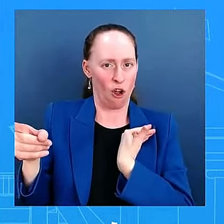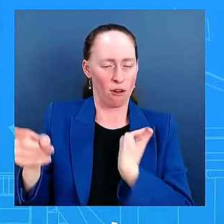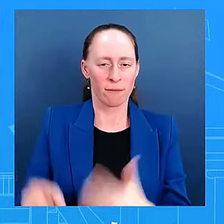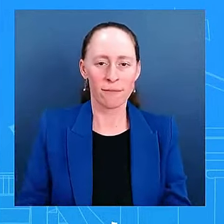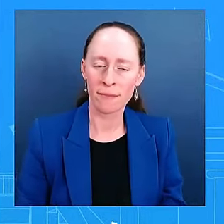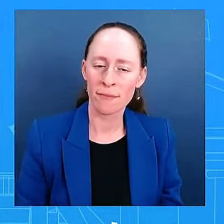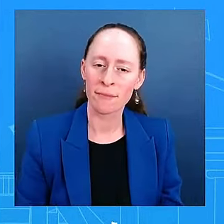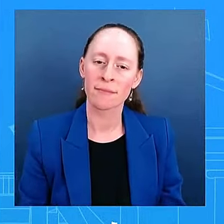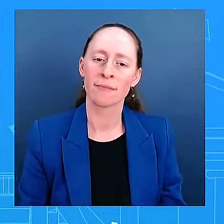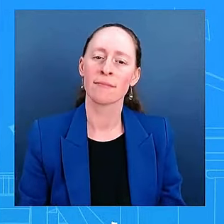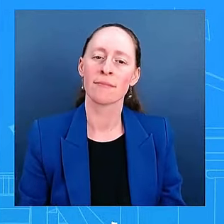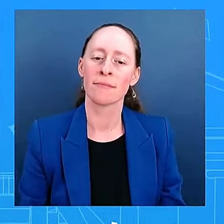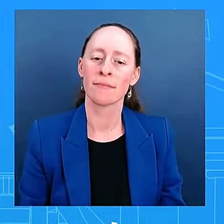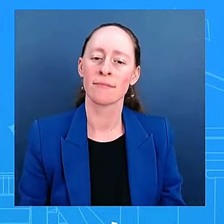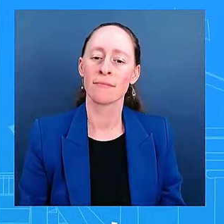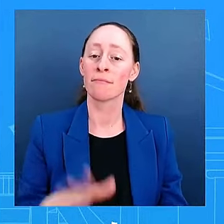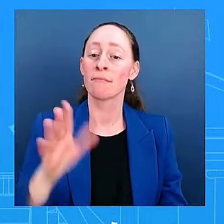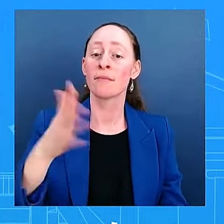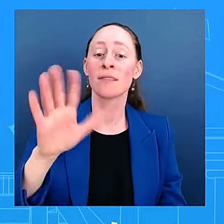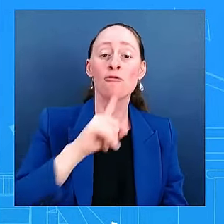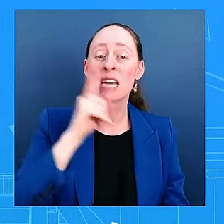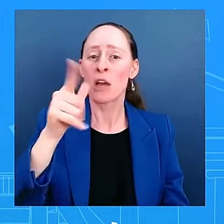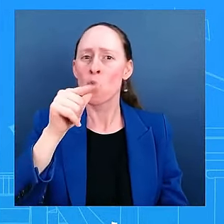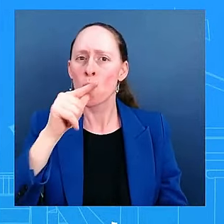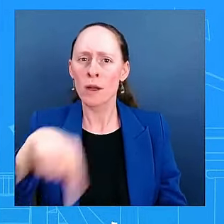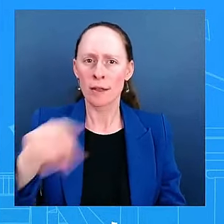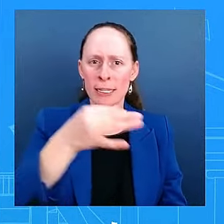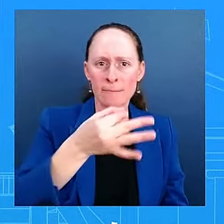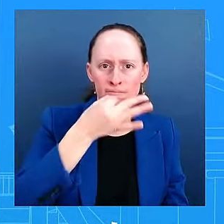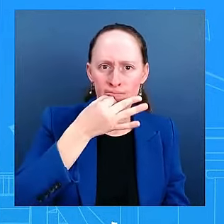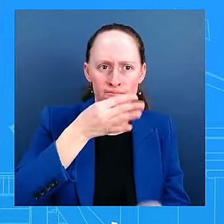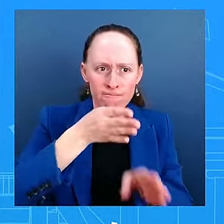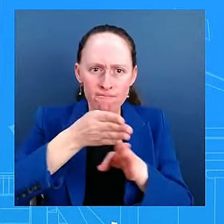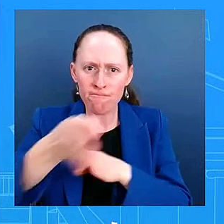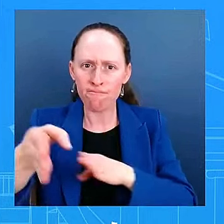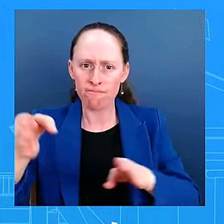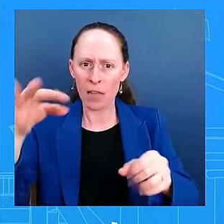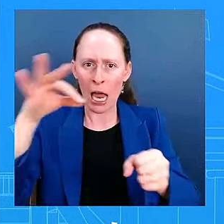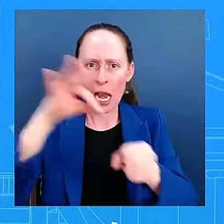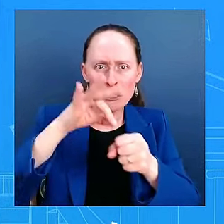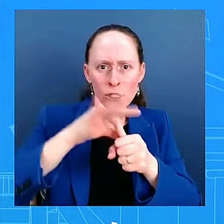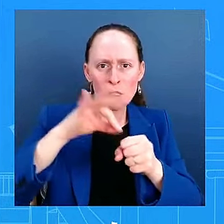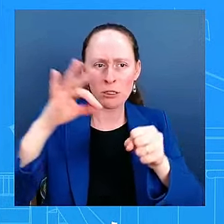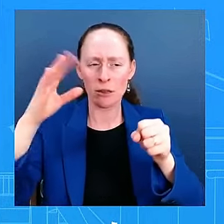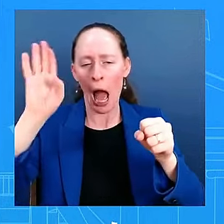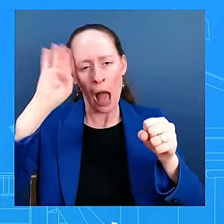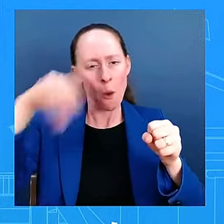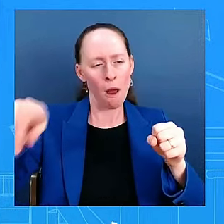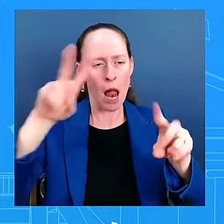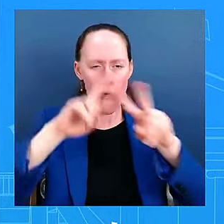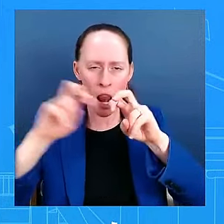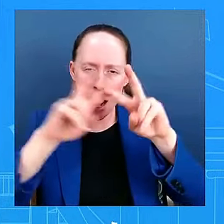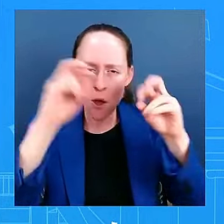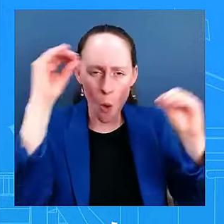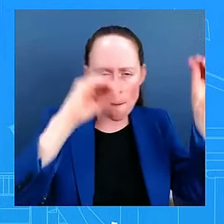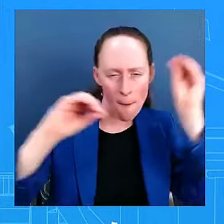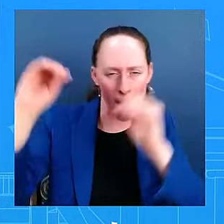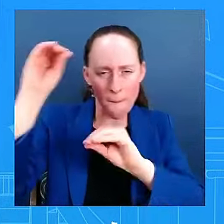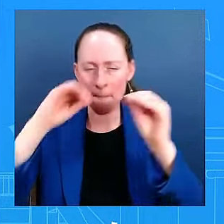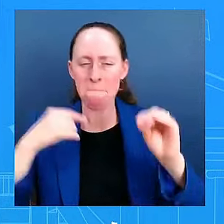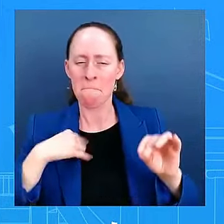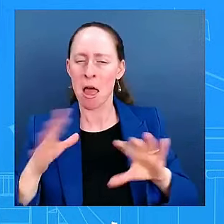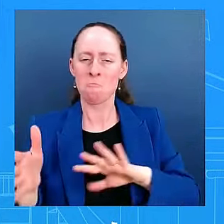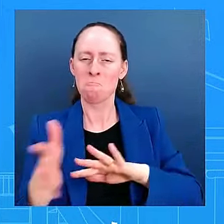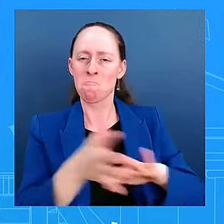months, as I've said already, and they're going to have their opinion on this race. What I can say is that, and this is something the president says all the time, you get knocked